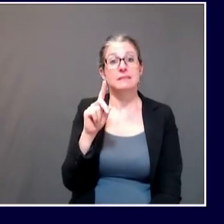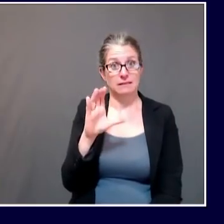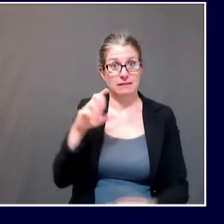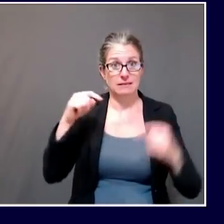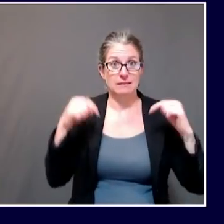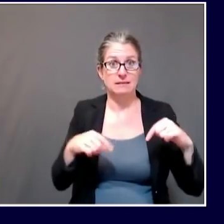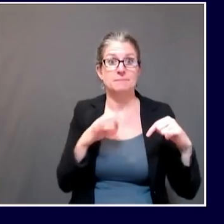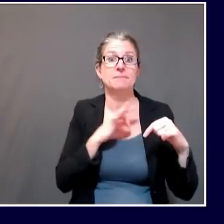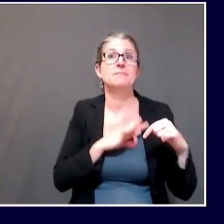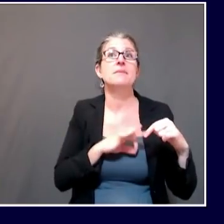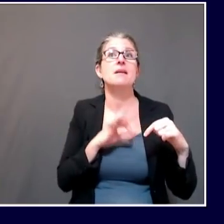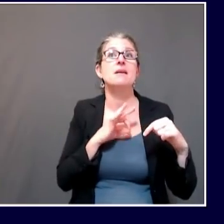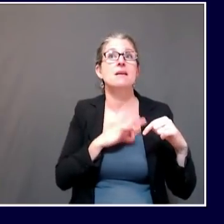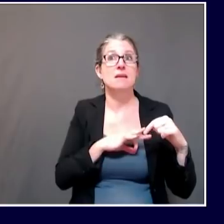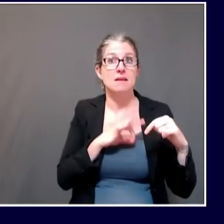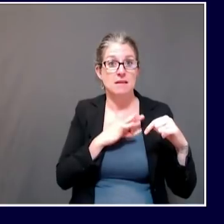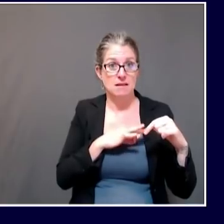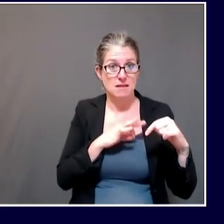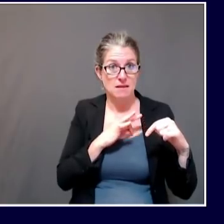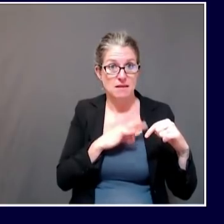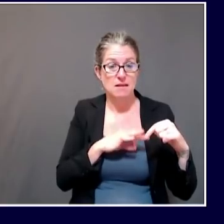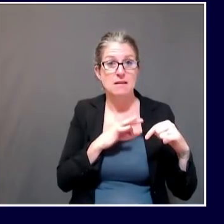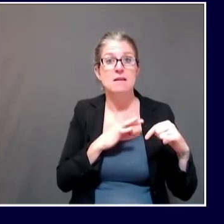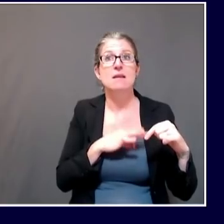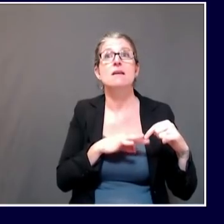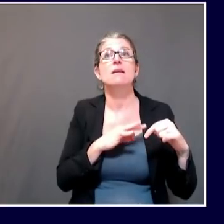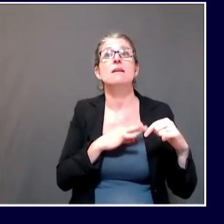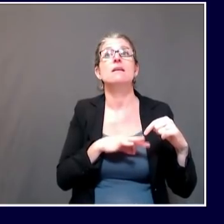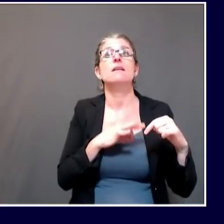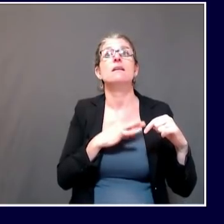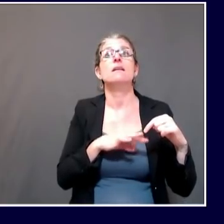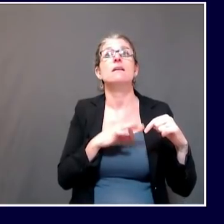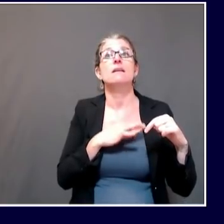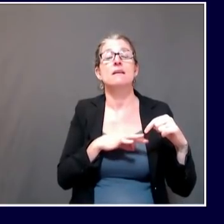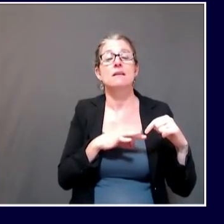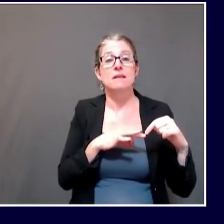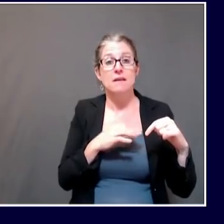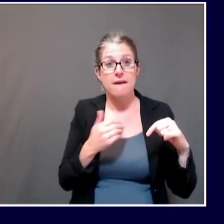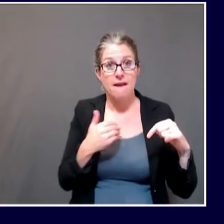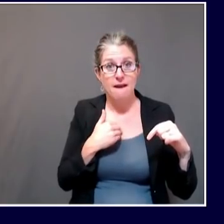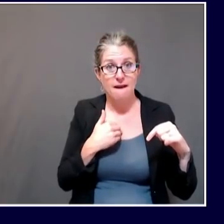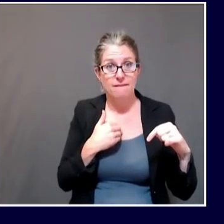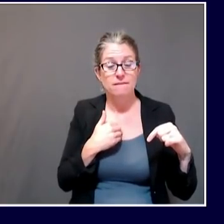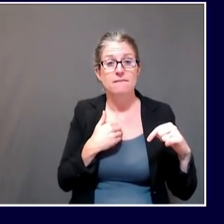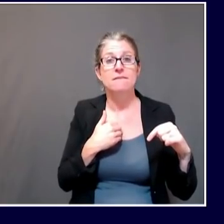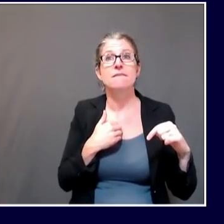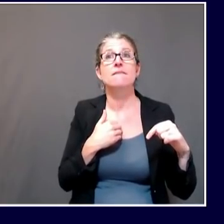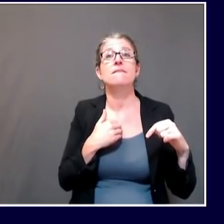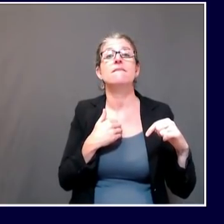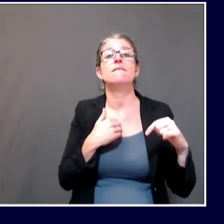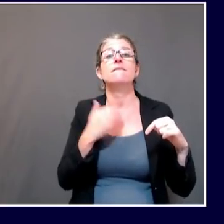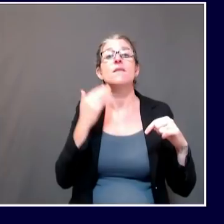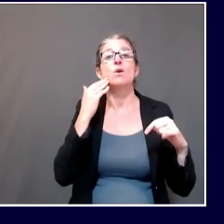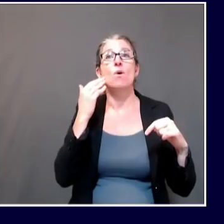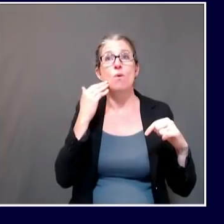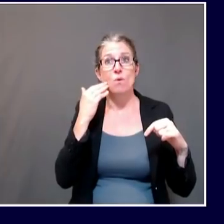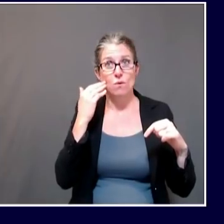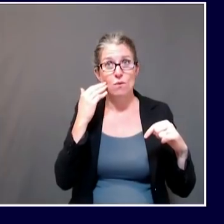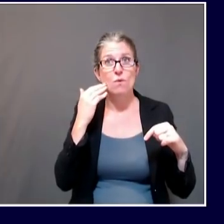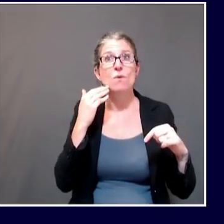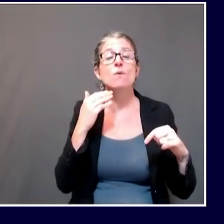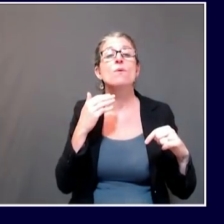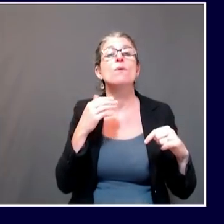kind of sanctions to anyone in connection? Well, to any, I guess I should say individuals or organizations